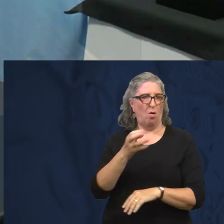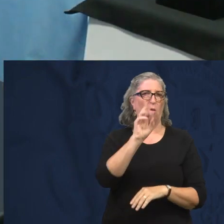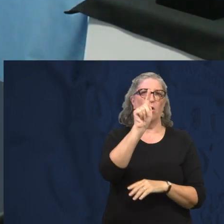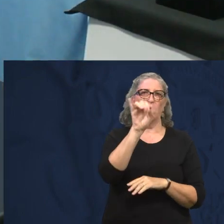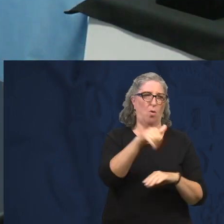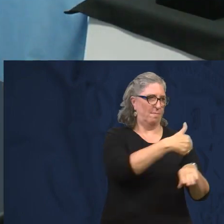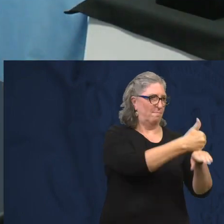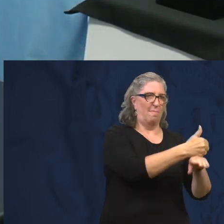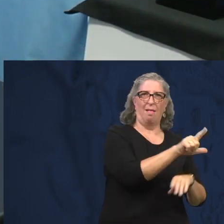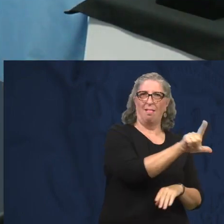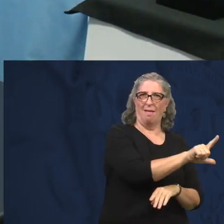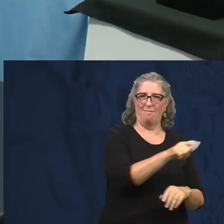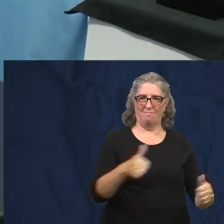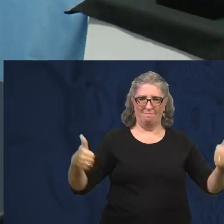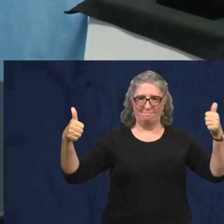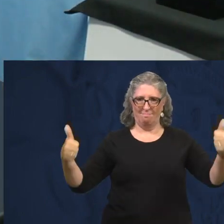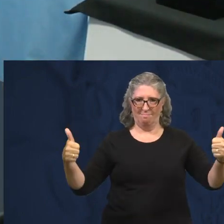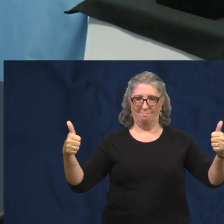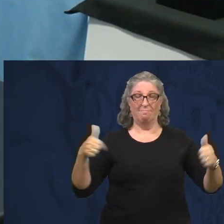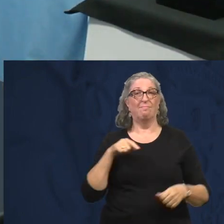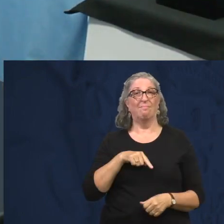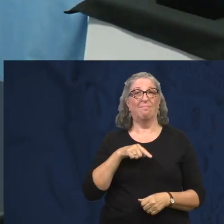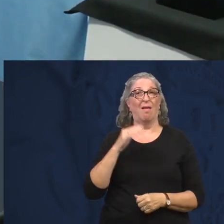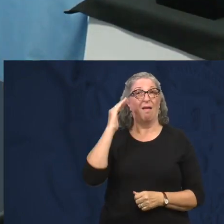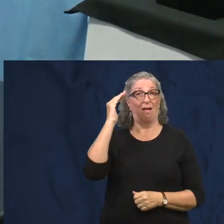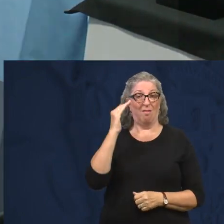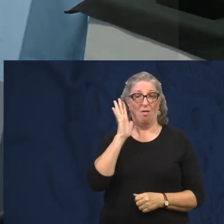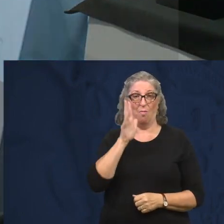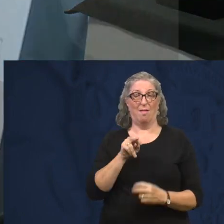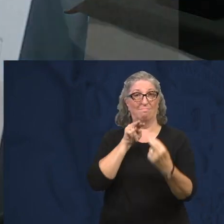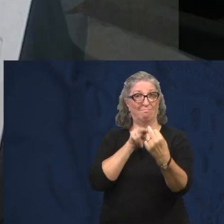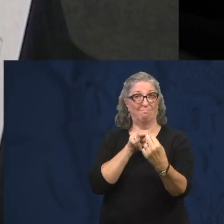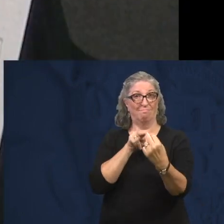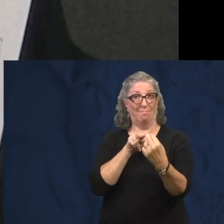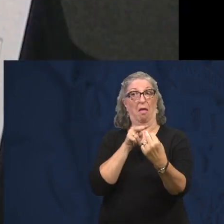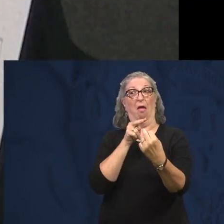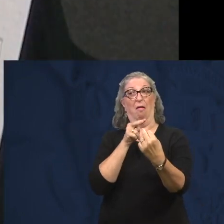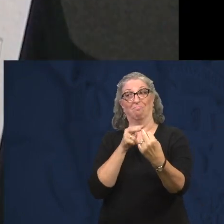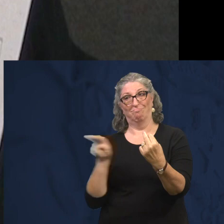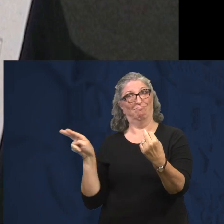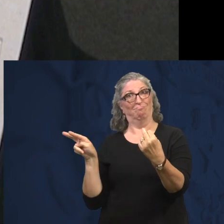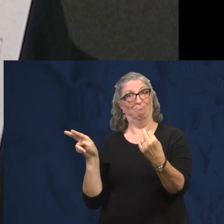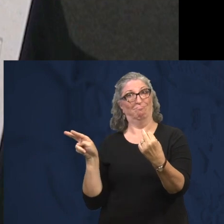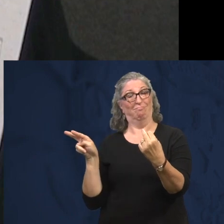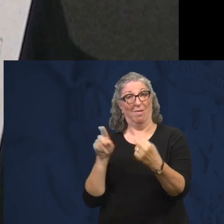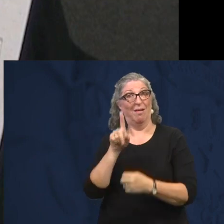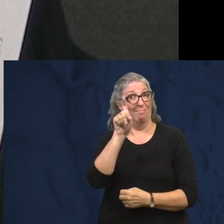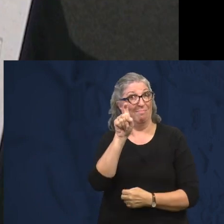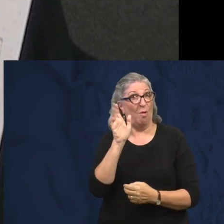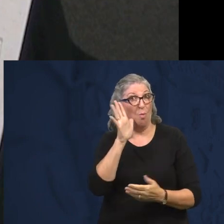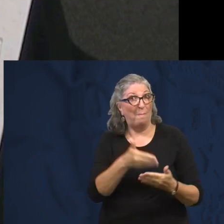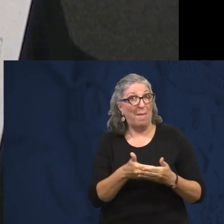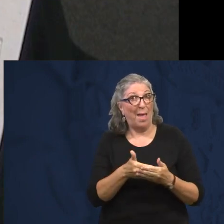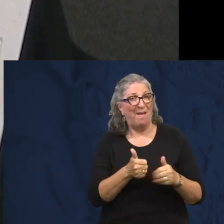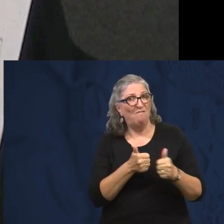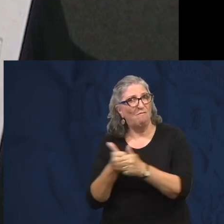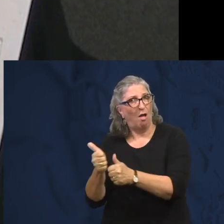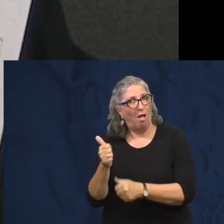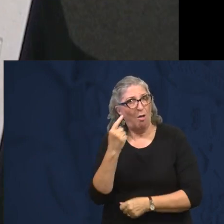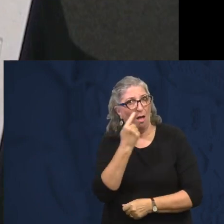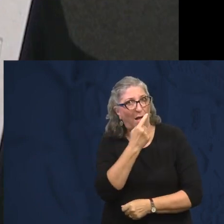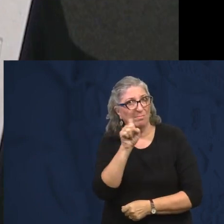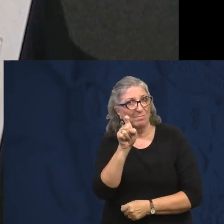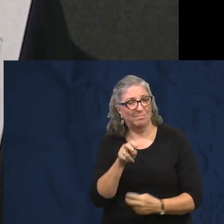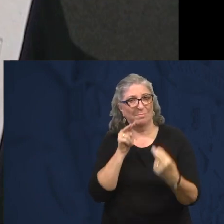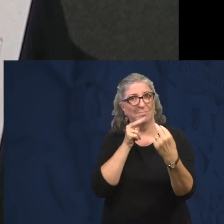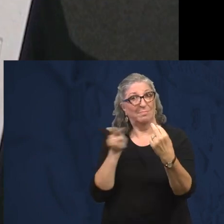There is one placed to her left and the other is placed to her right. Then we check to see whether